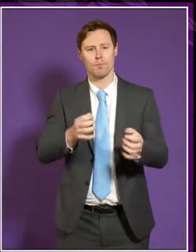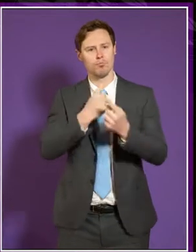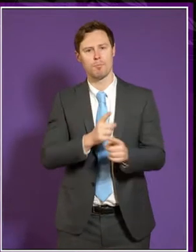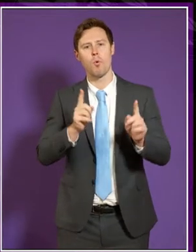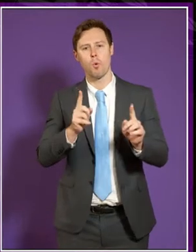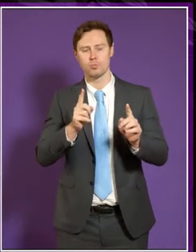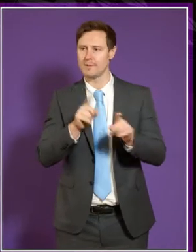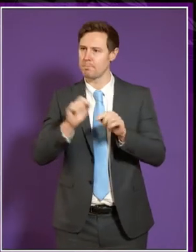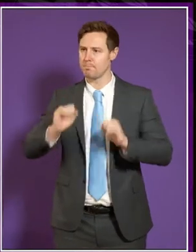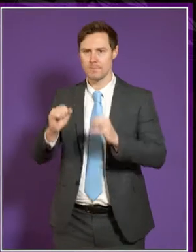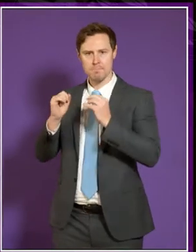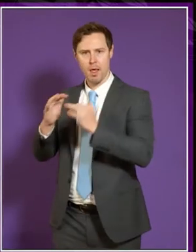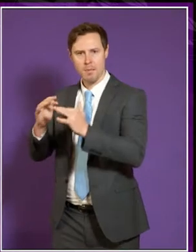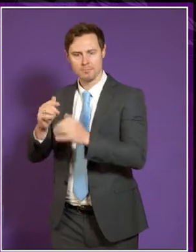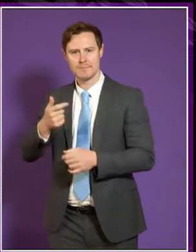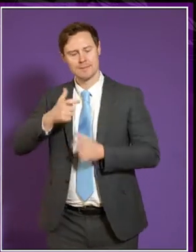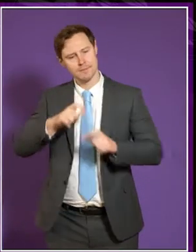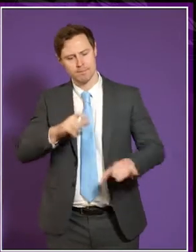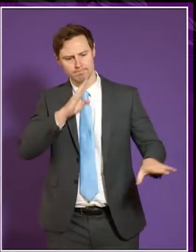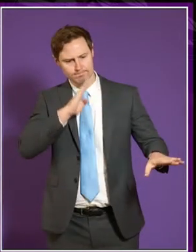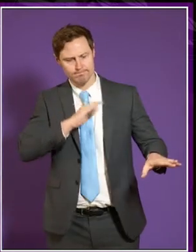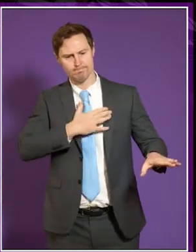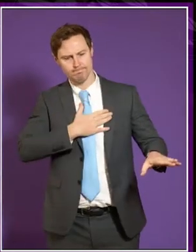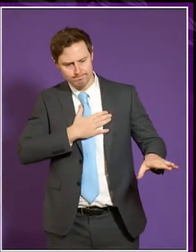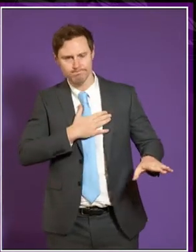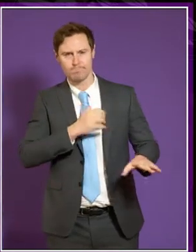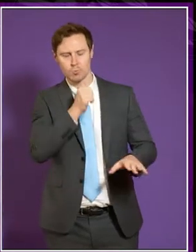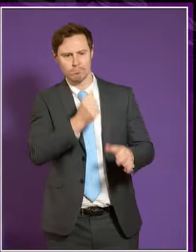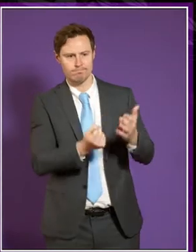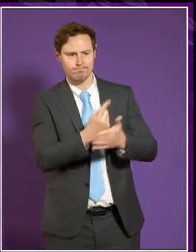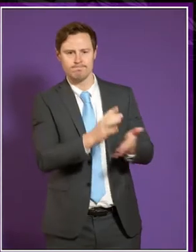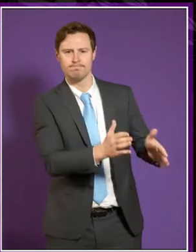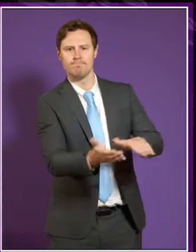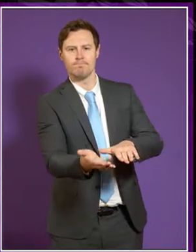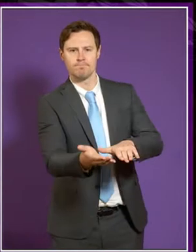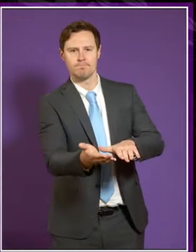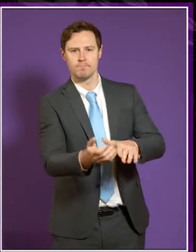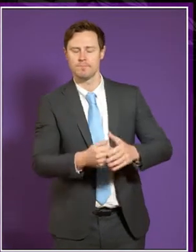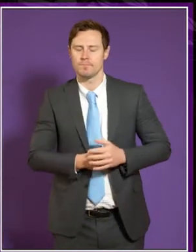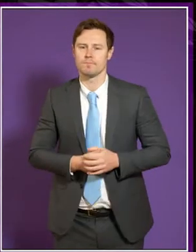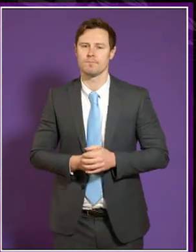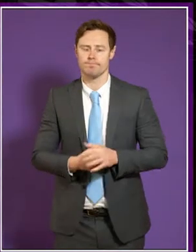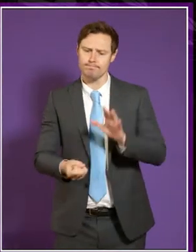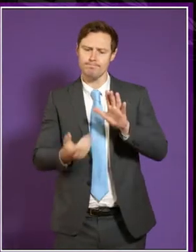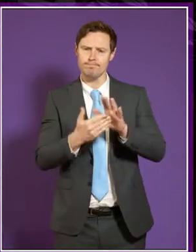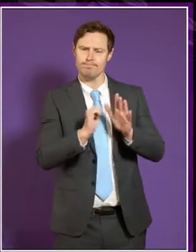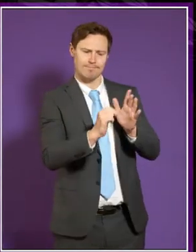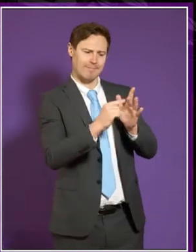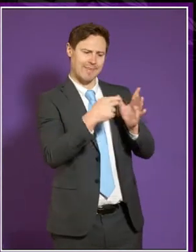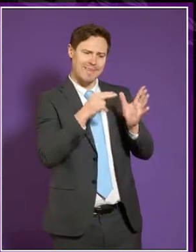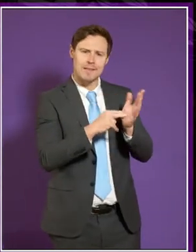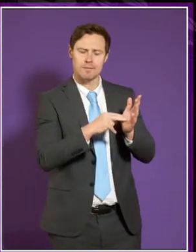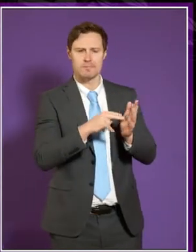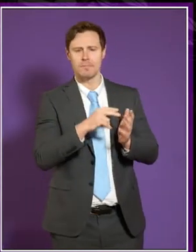this Parliament who are grieving now at his untimely loss. I should add that Simon Neilbeck of the official